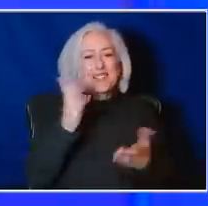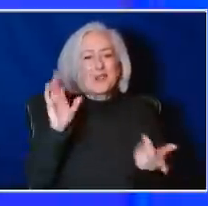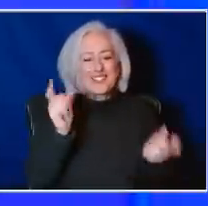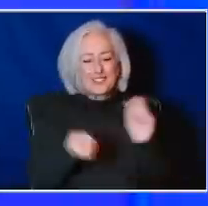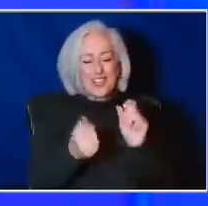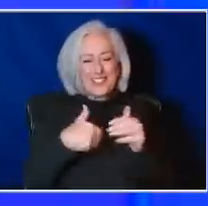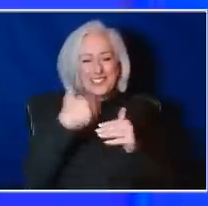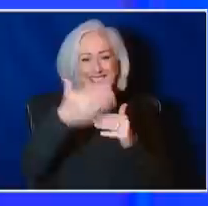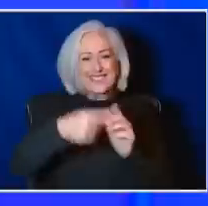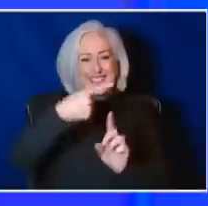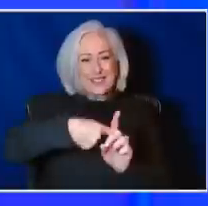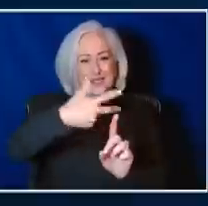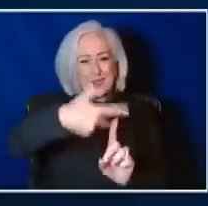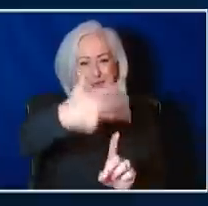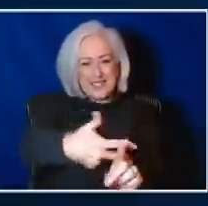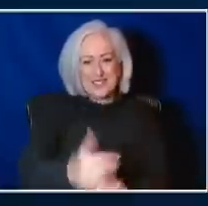months.